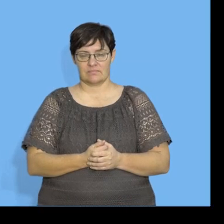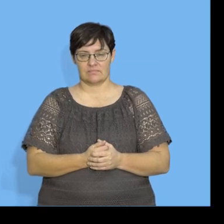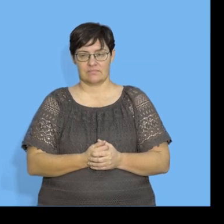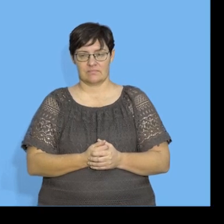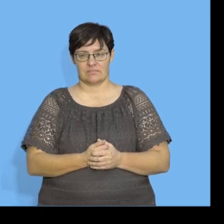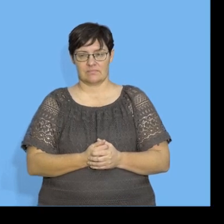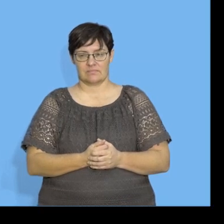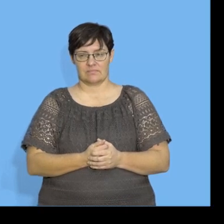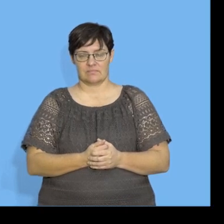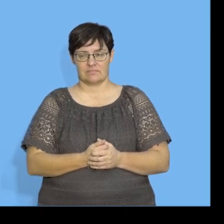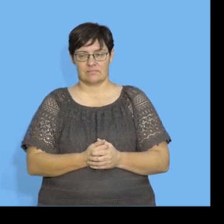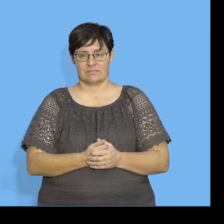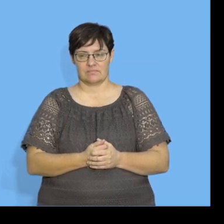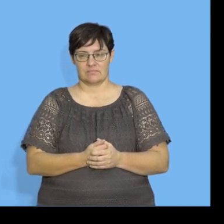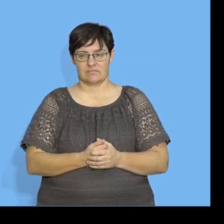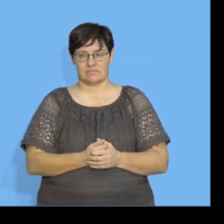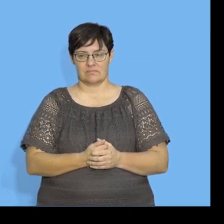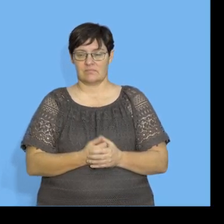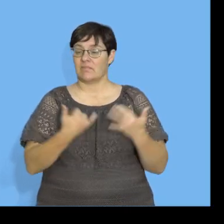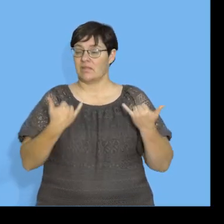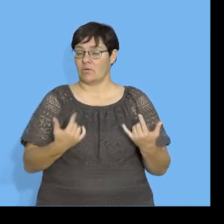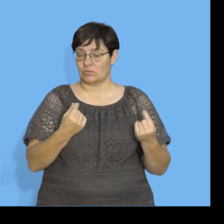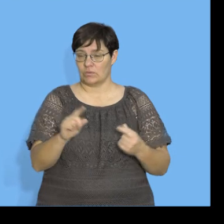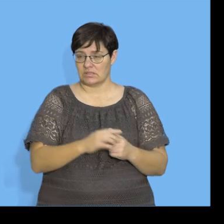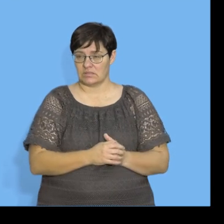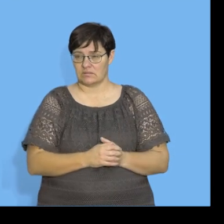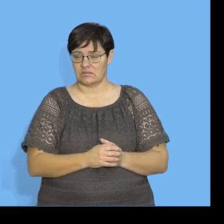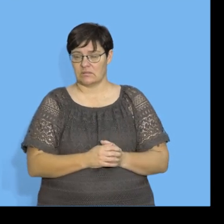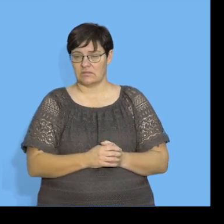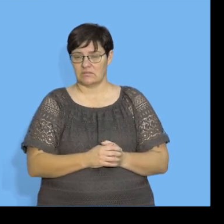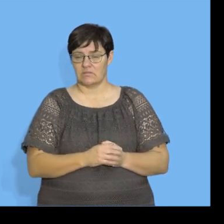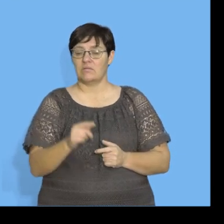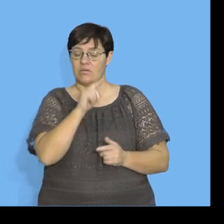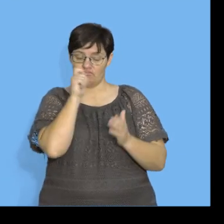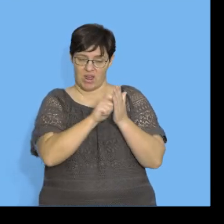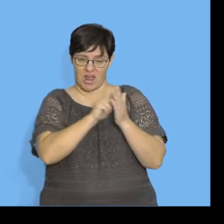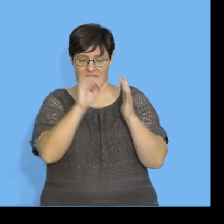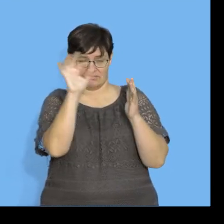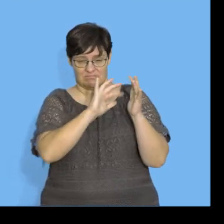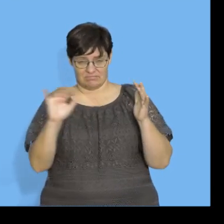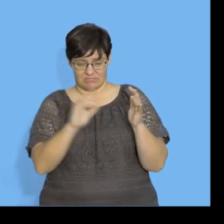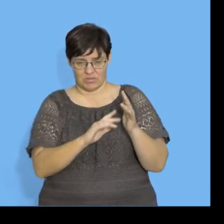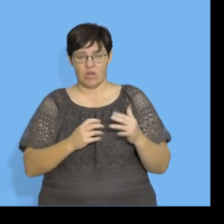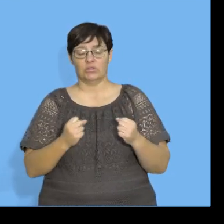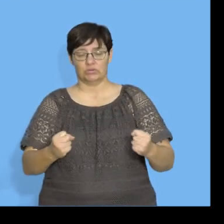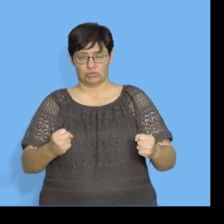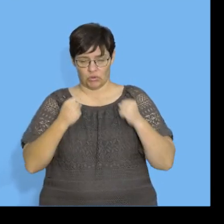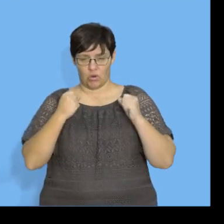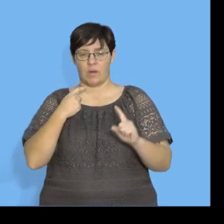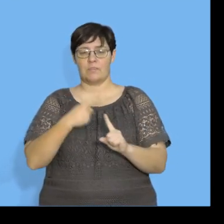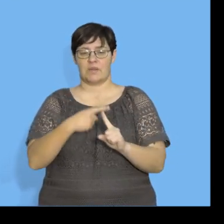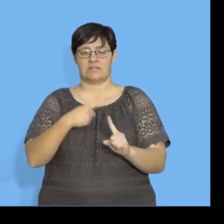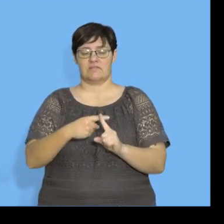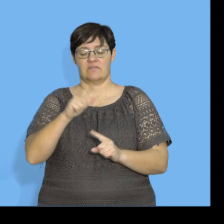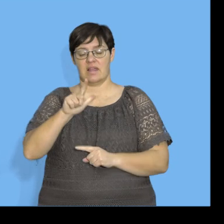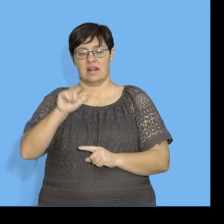So, now, what are we going to do? There is a strong, positive,